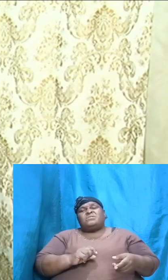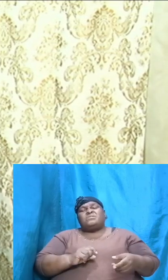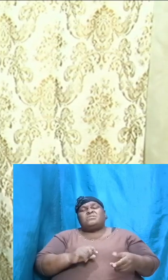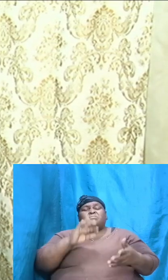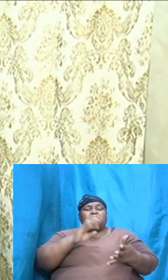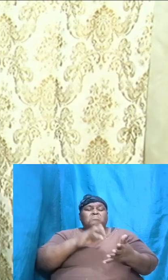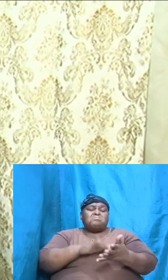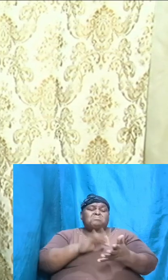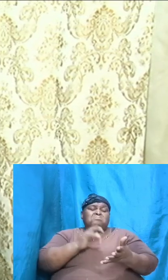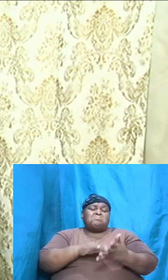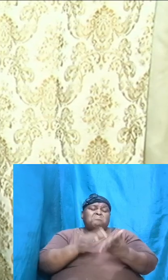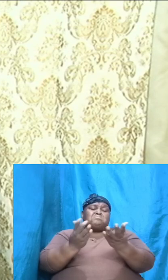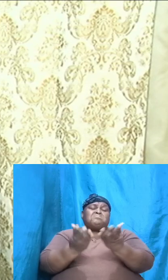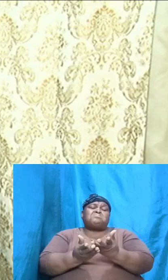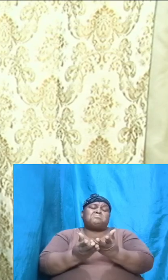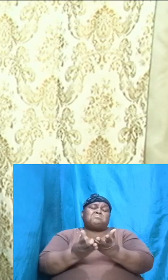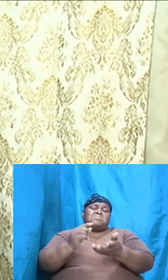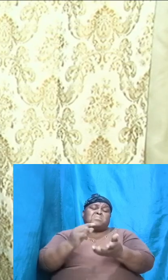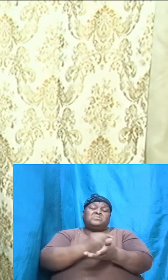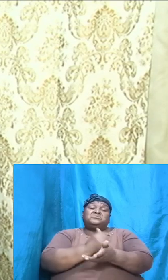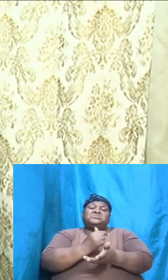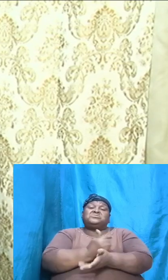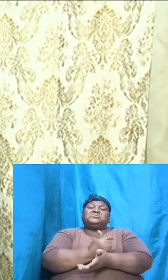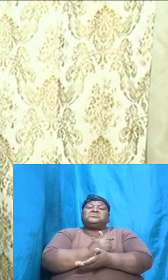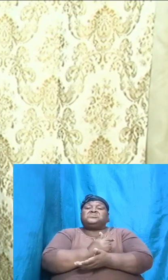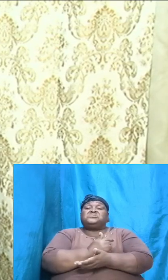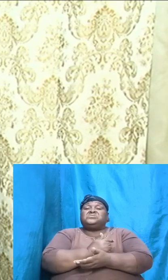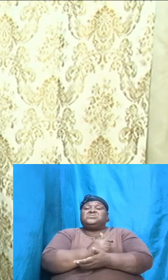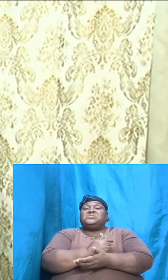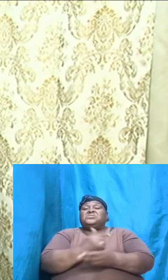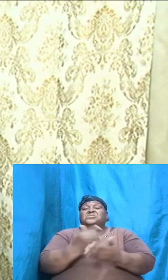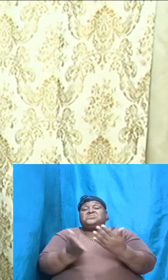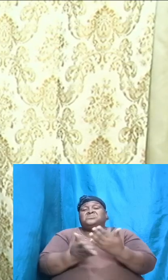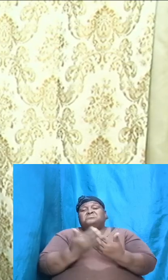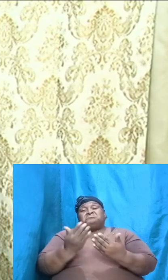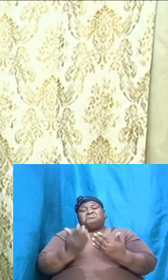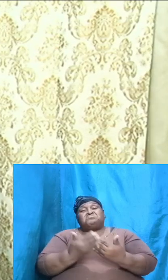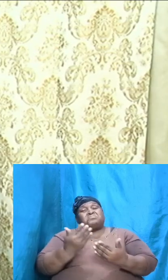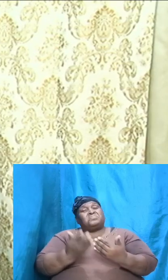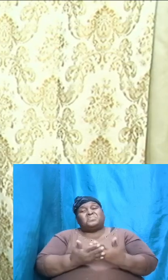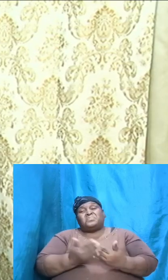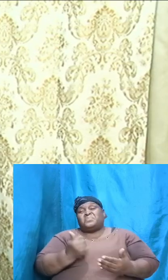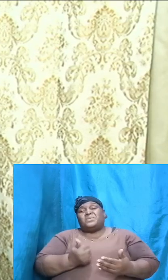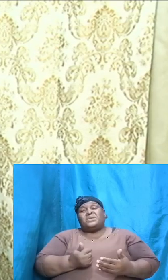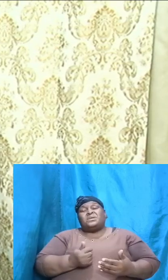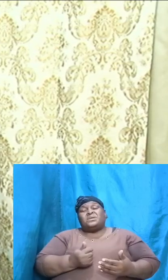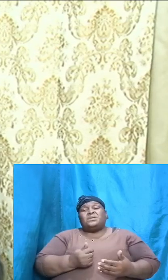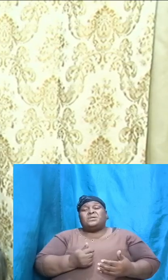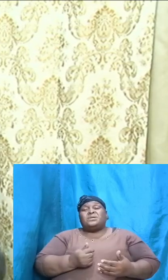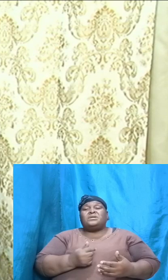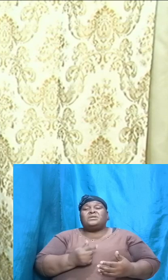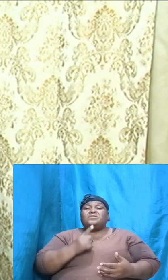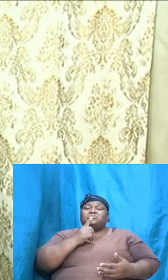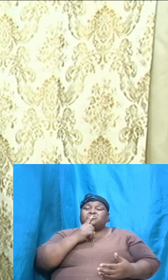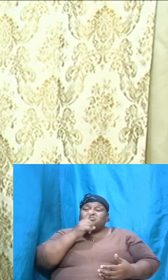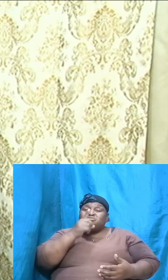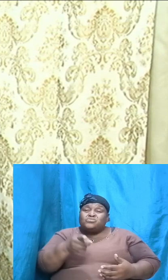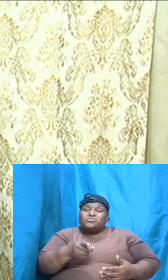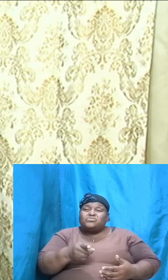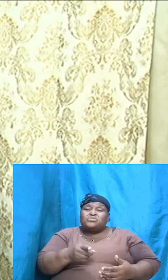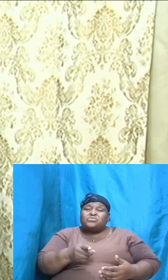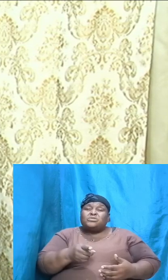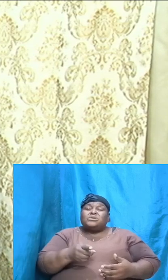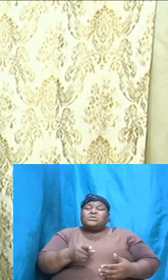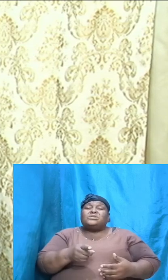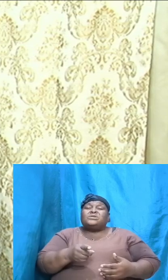book of Genesis is simply that it confirms and reaffirms